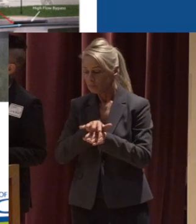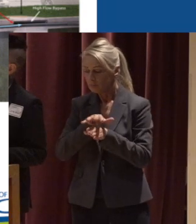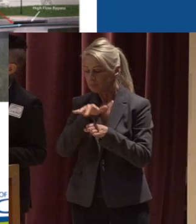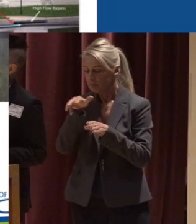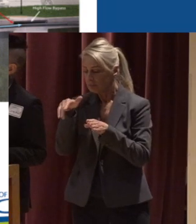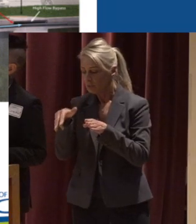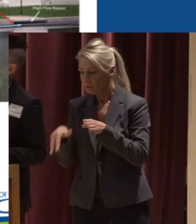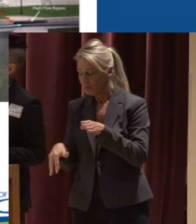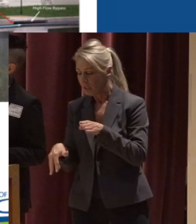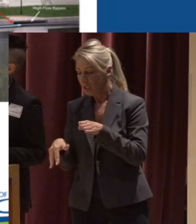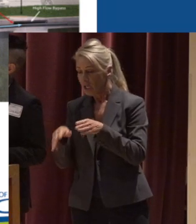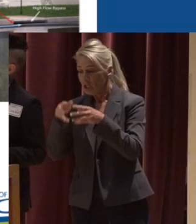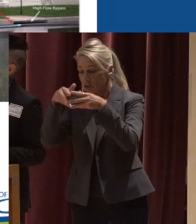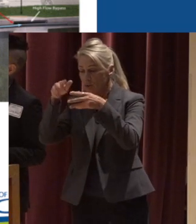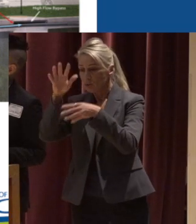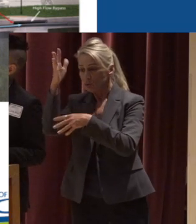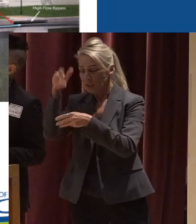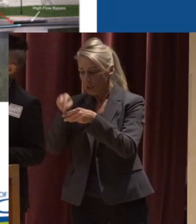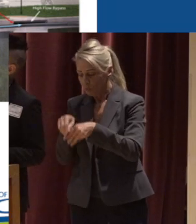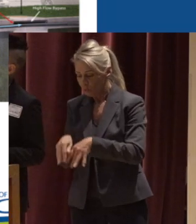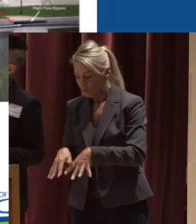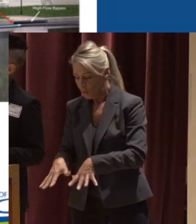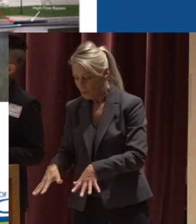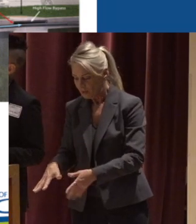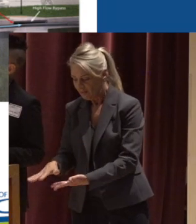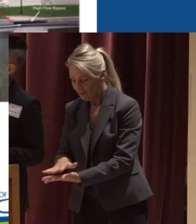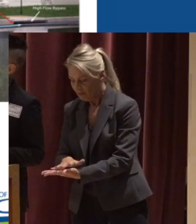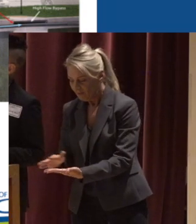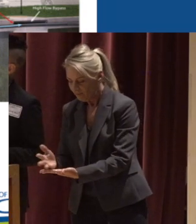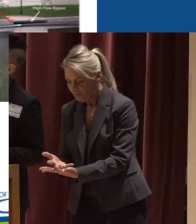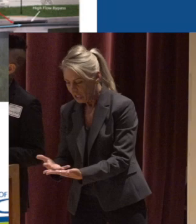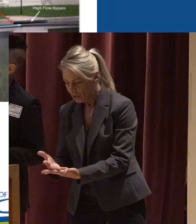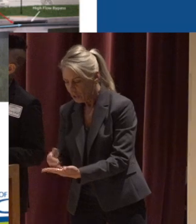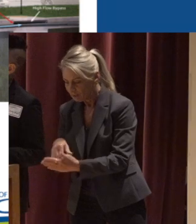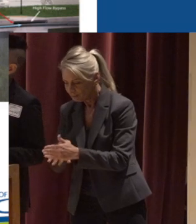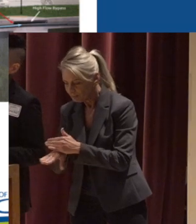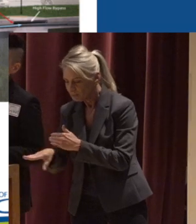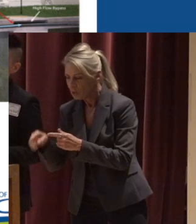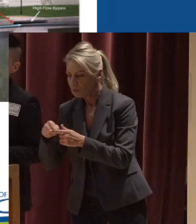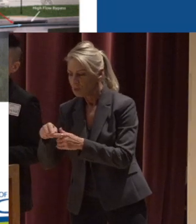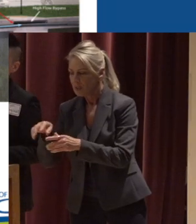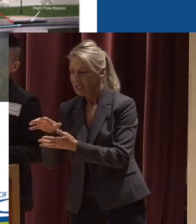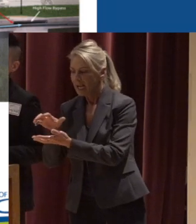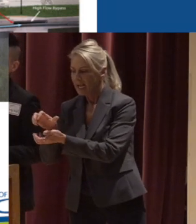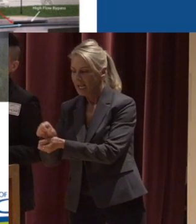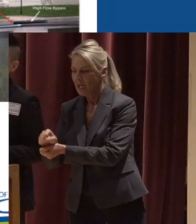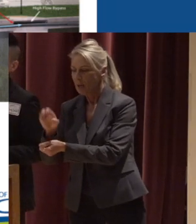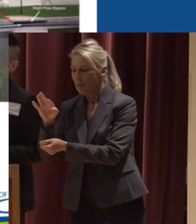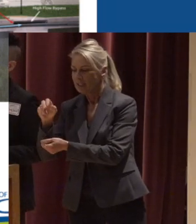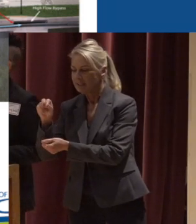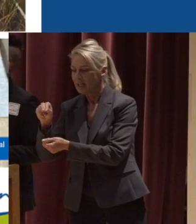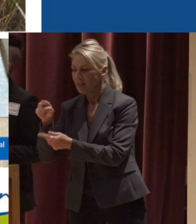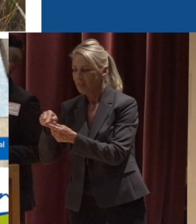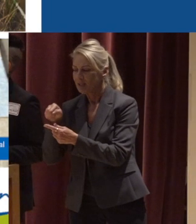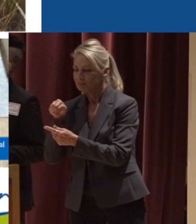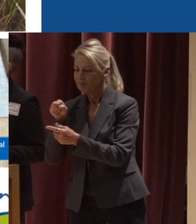gets filtered out by the roots of the tree And then goes over into a catch base and settles out And then continues on its journey